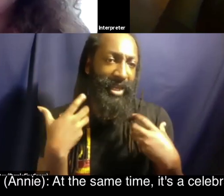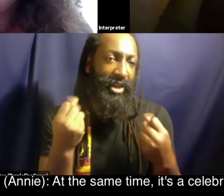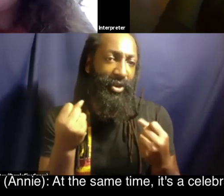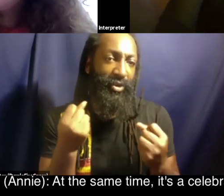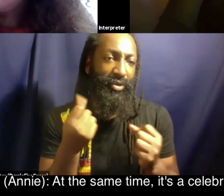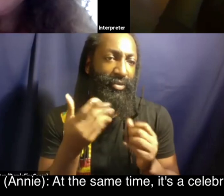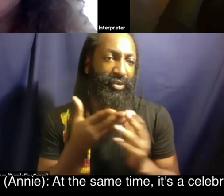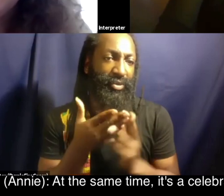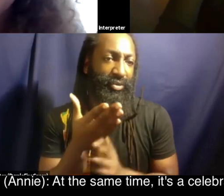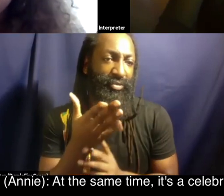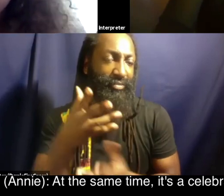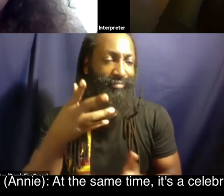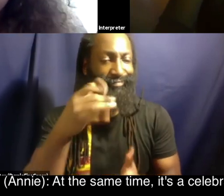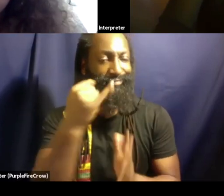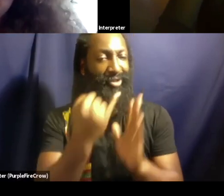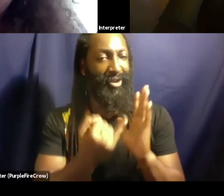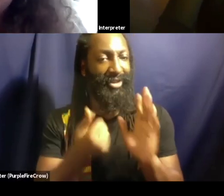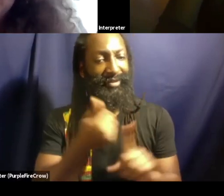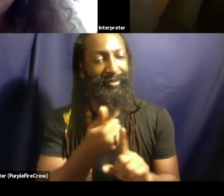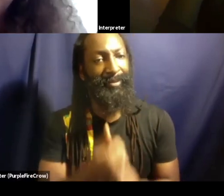at the same time it's a celebration